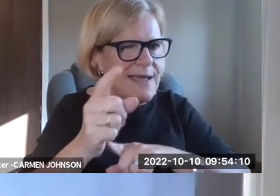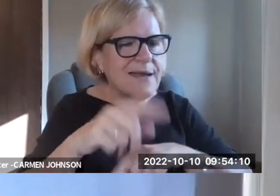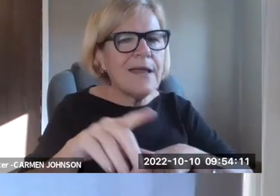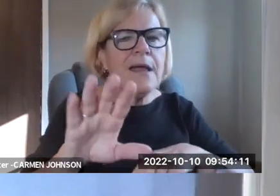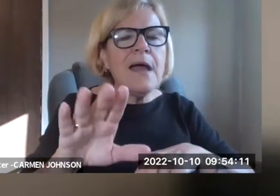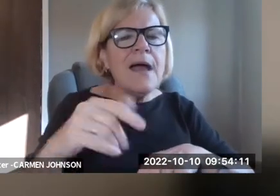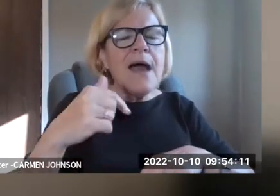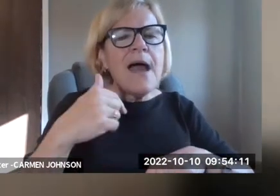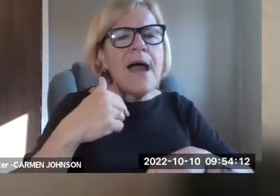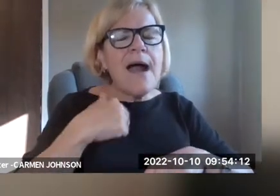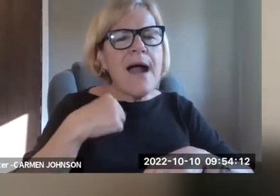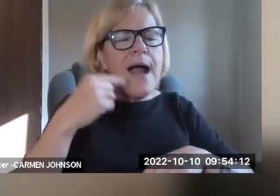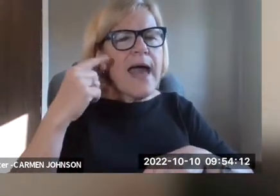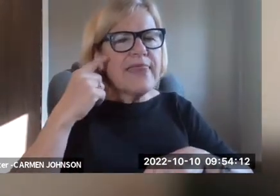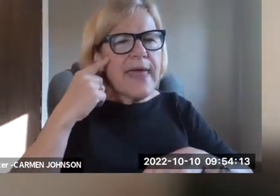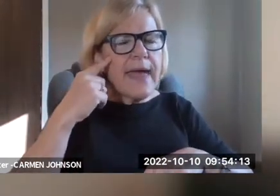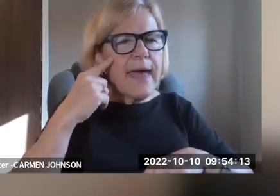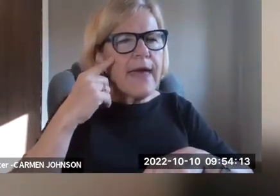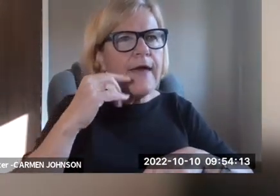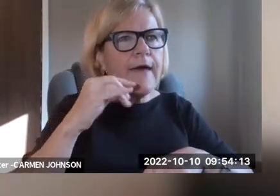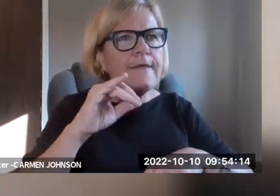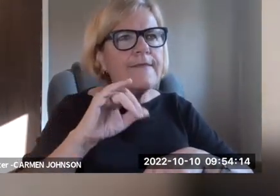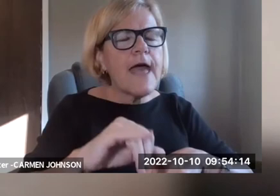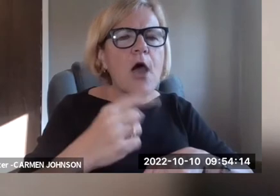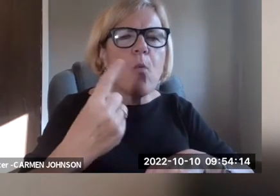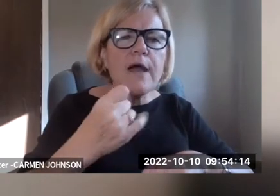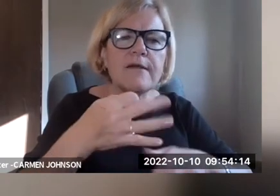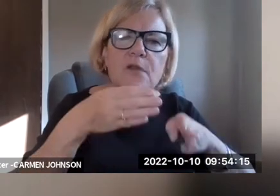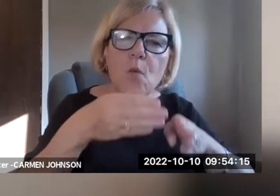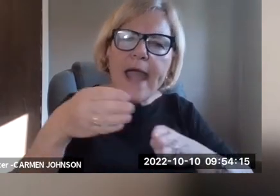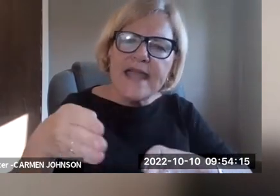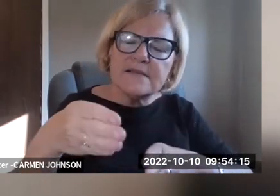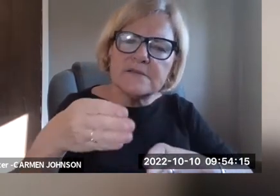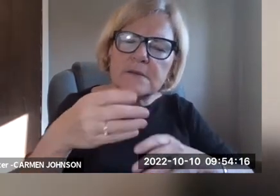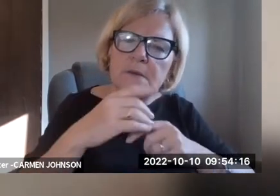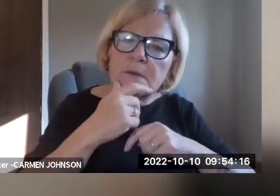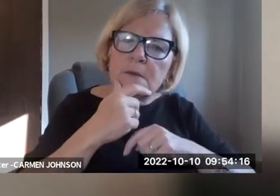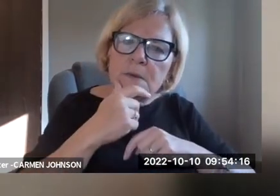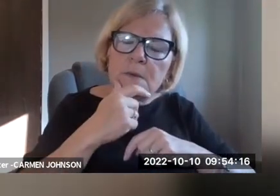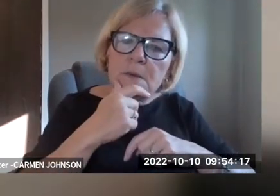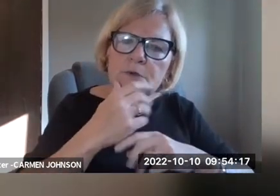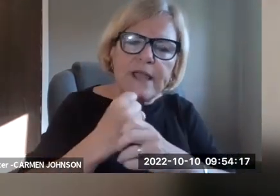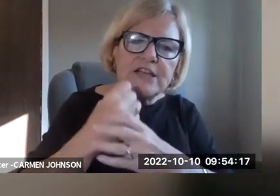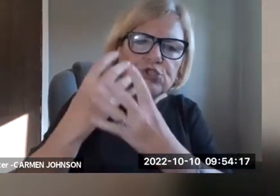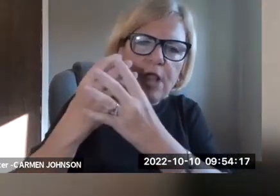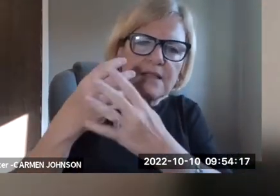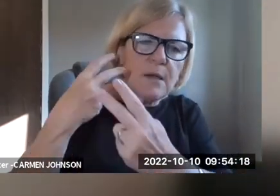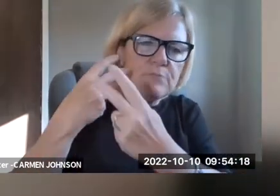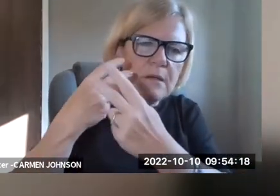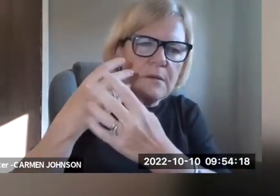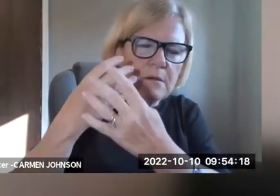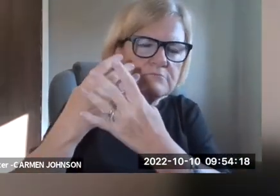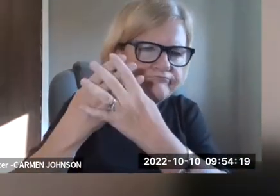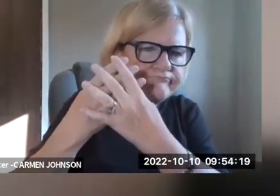Great. So, um, uh, Carolyn, I'll, I'll call on you in one second. Um, uh, I think that